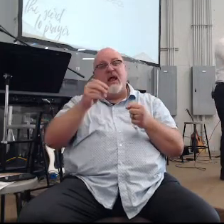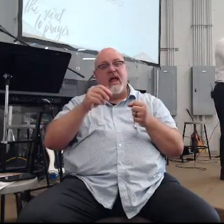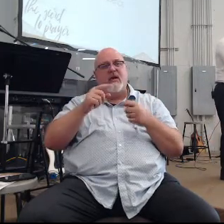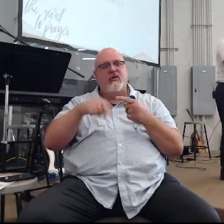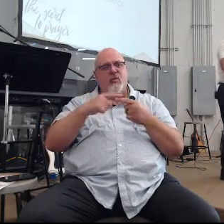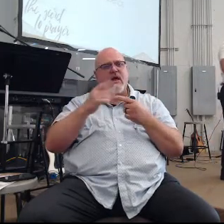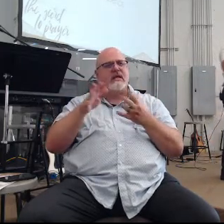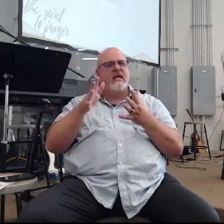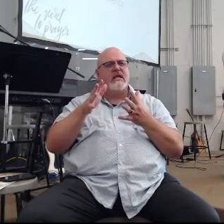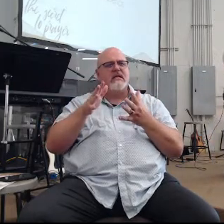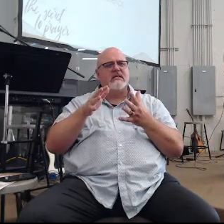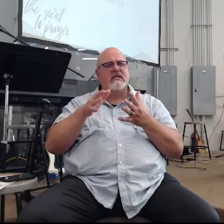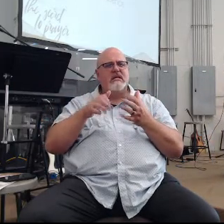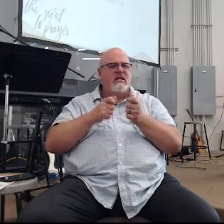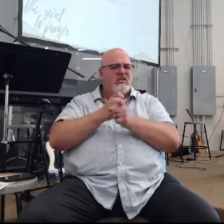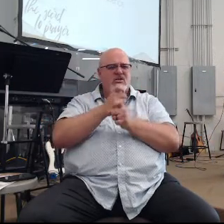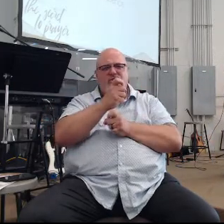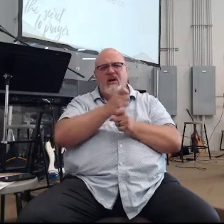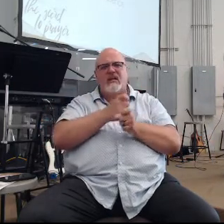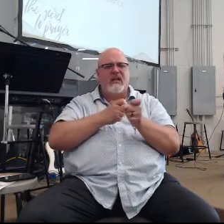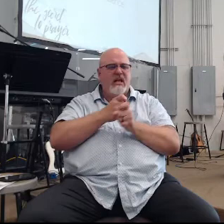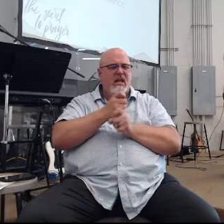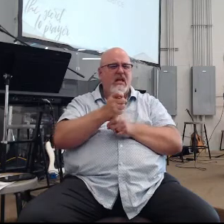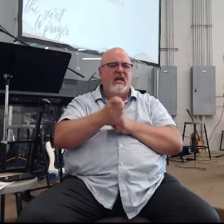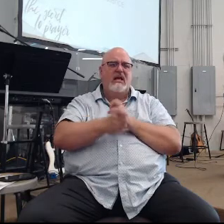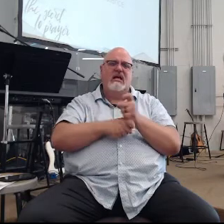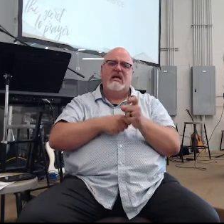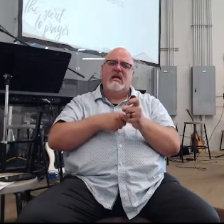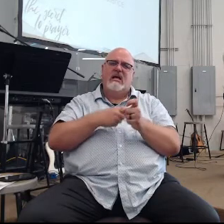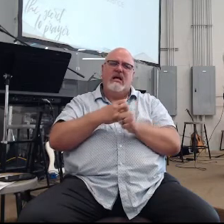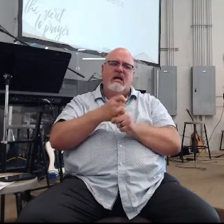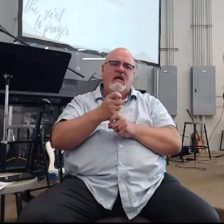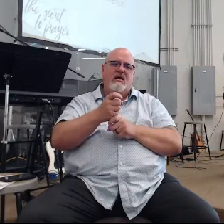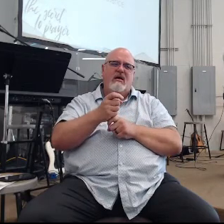he's struggling heal him spiritually and God did